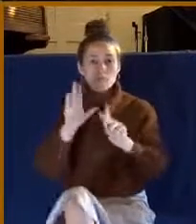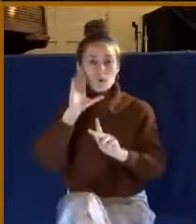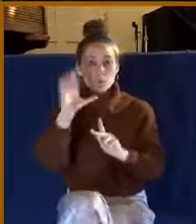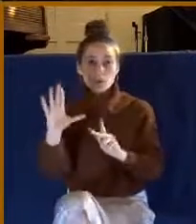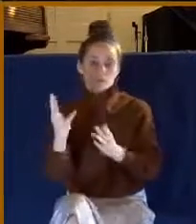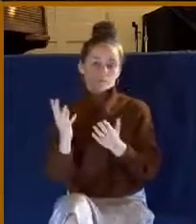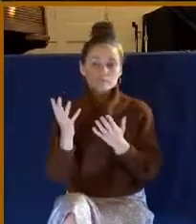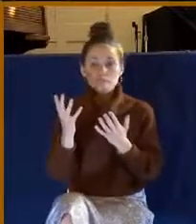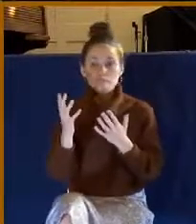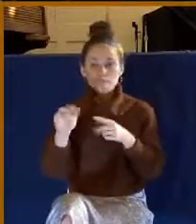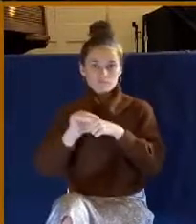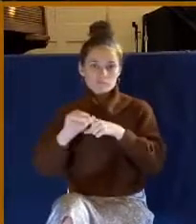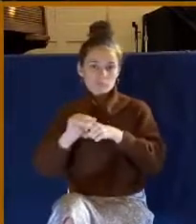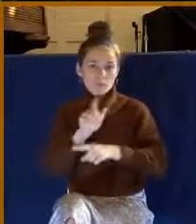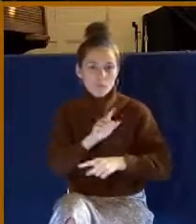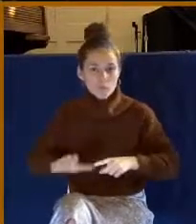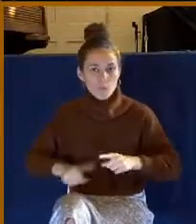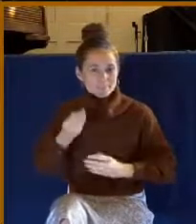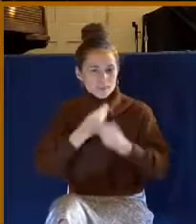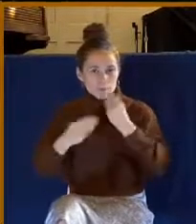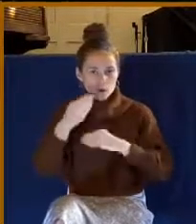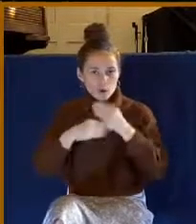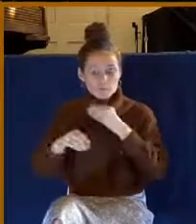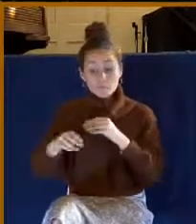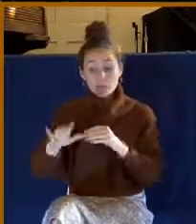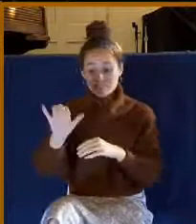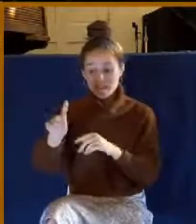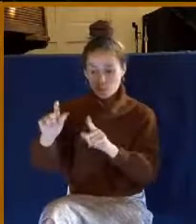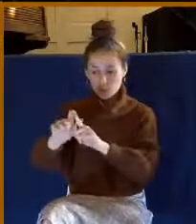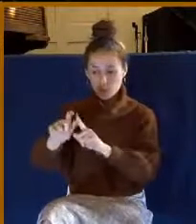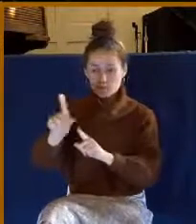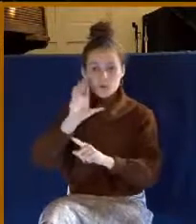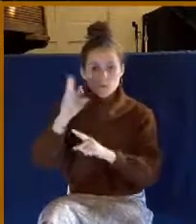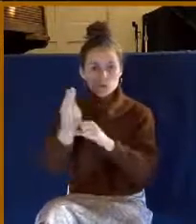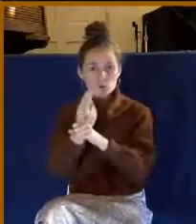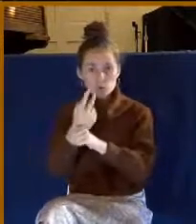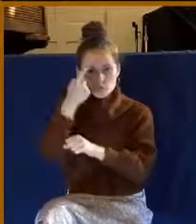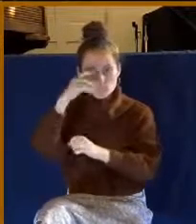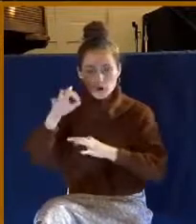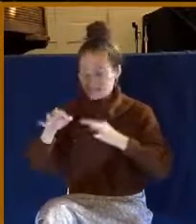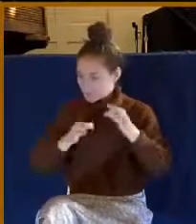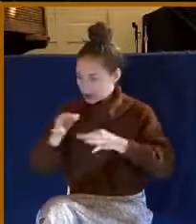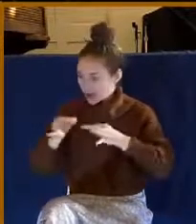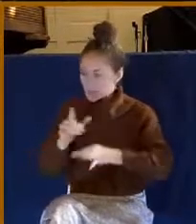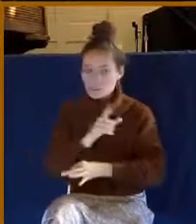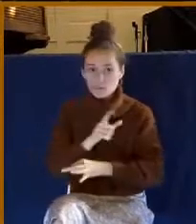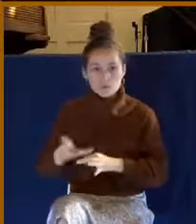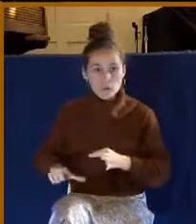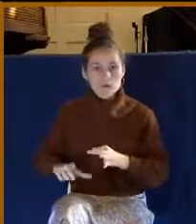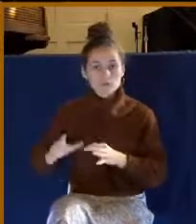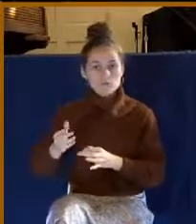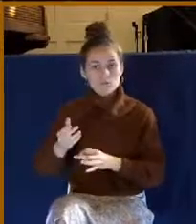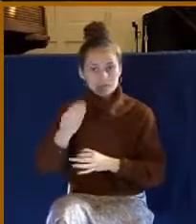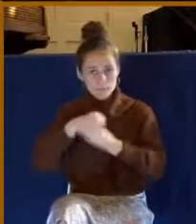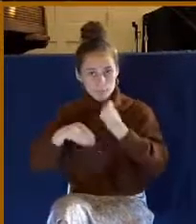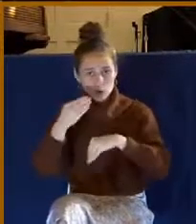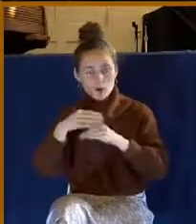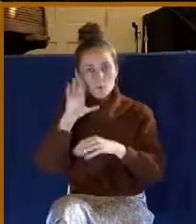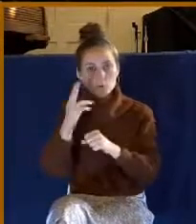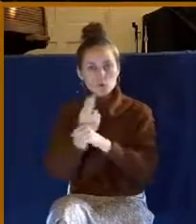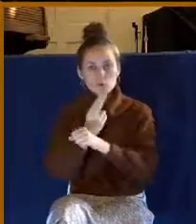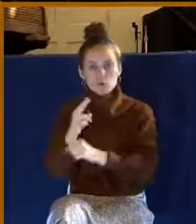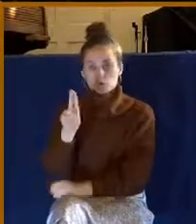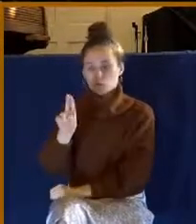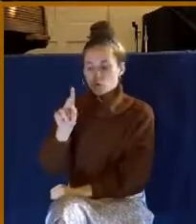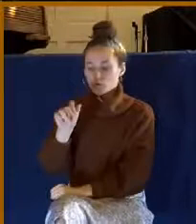the word that they would use to talk about the Lord's Supper is the word eucharisteo. And this is where we get the word eucharist from. You ever wonder why